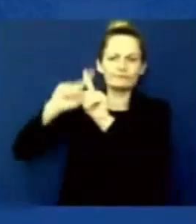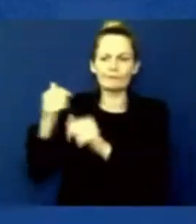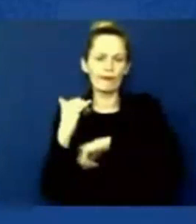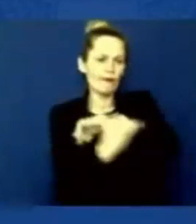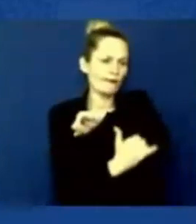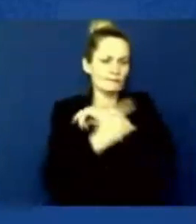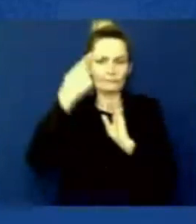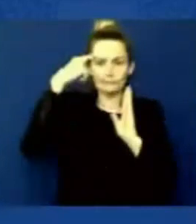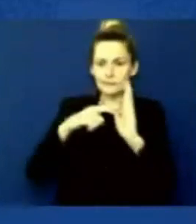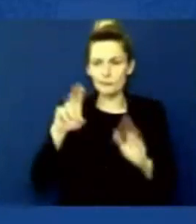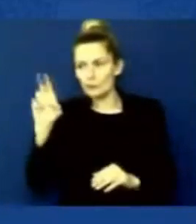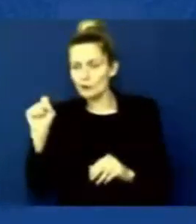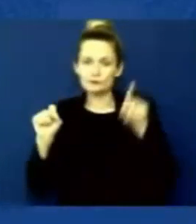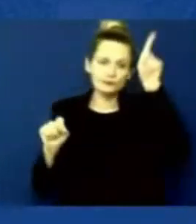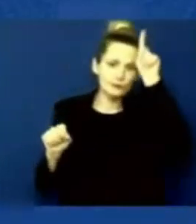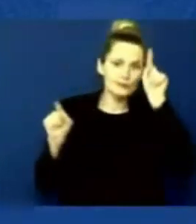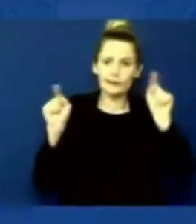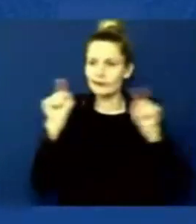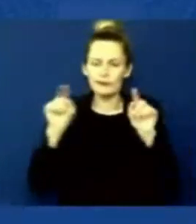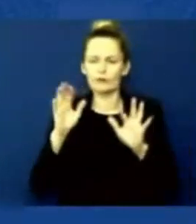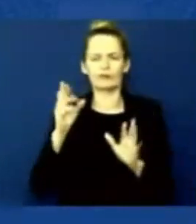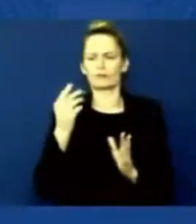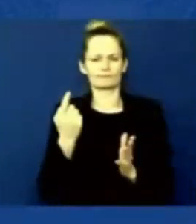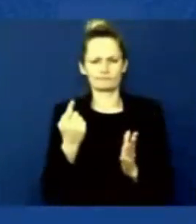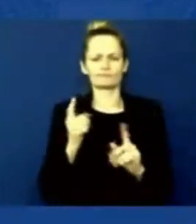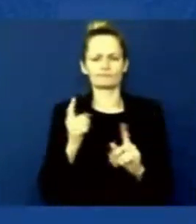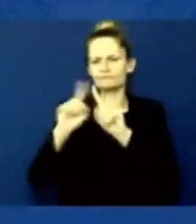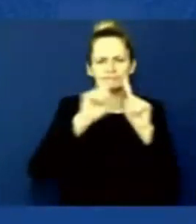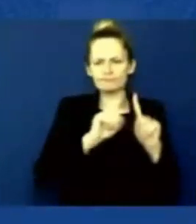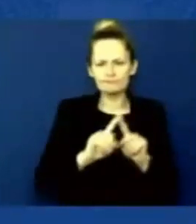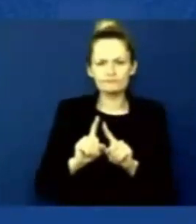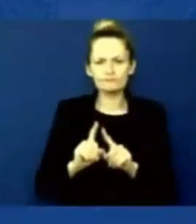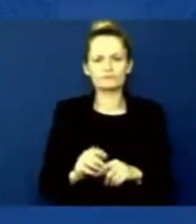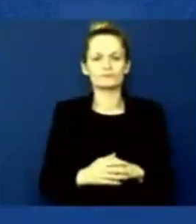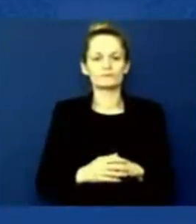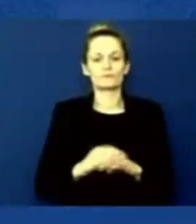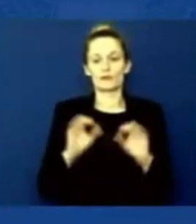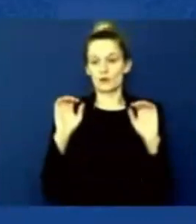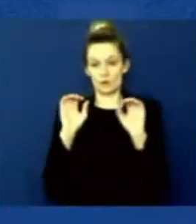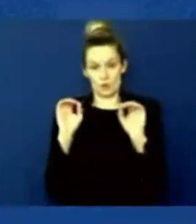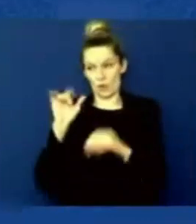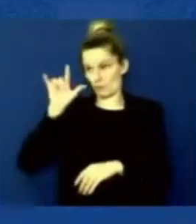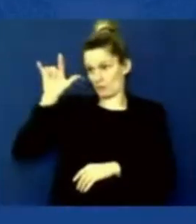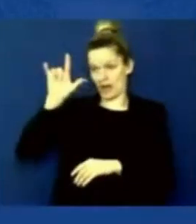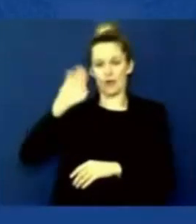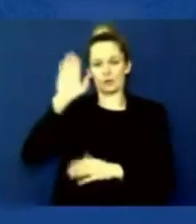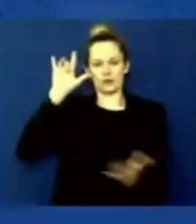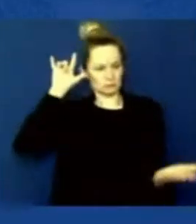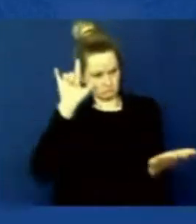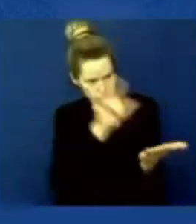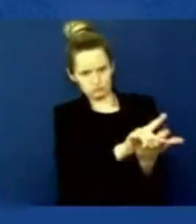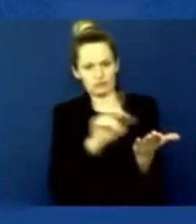None of them will be landing in Kabul. Now, the American aircraft part of this will not be going to any country but the United States.